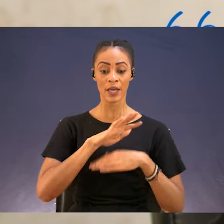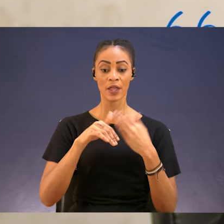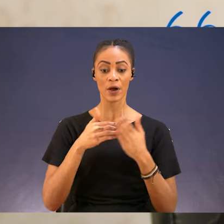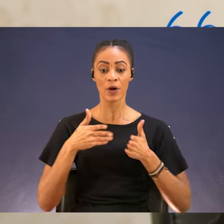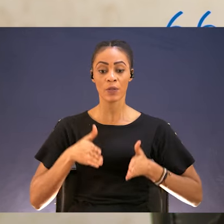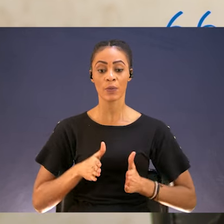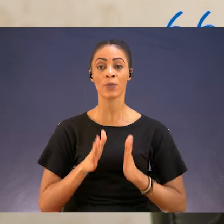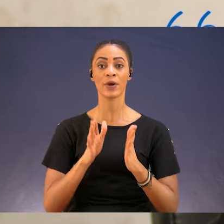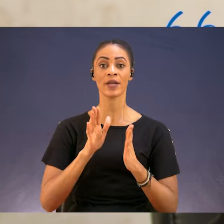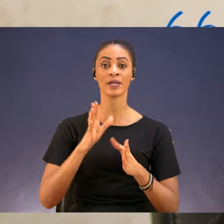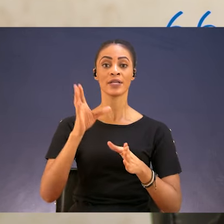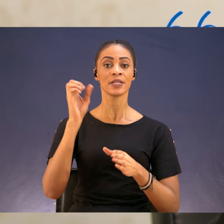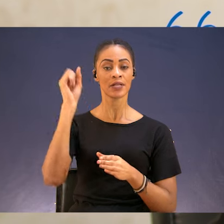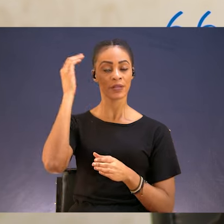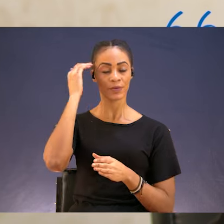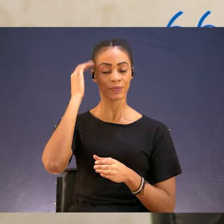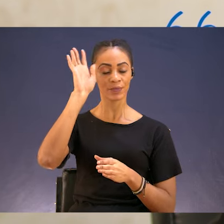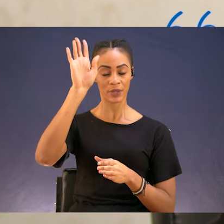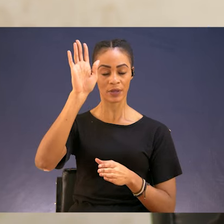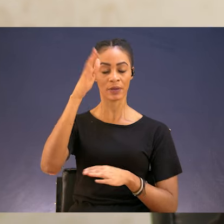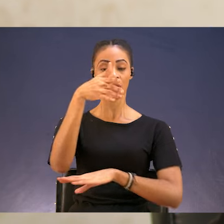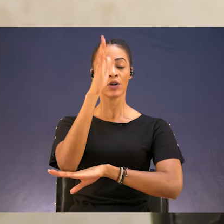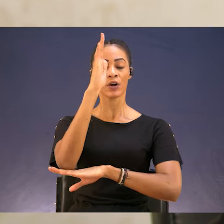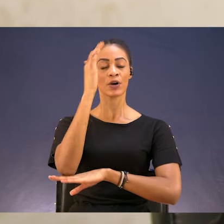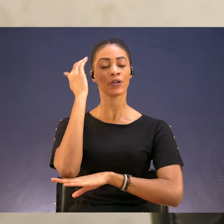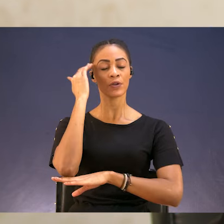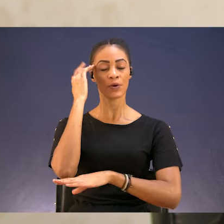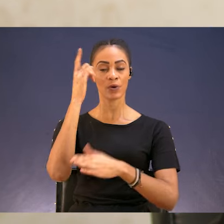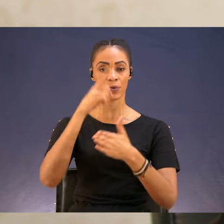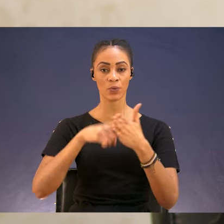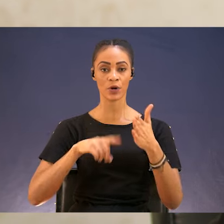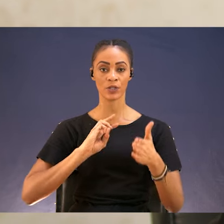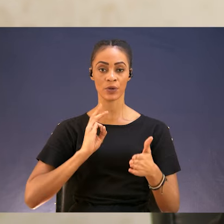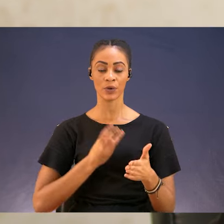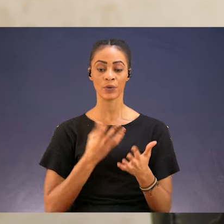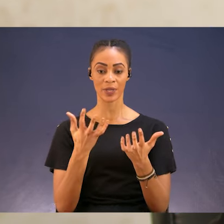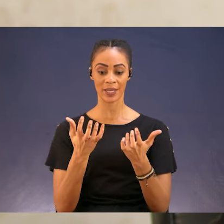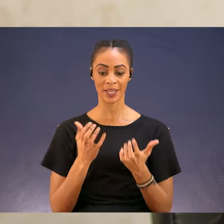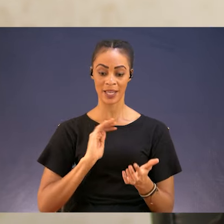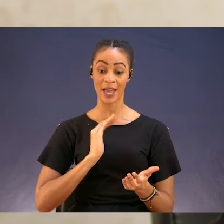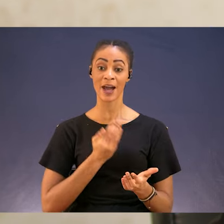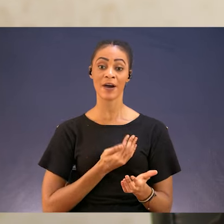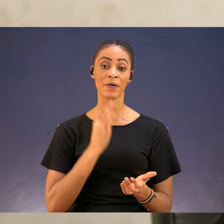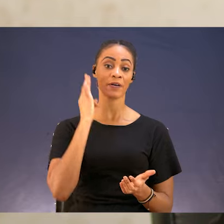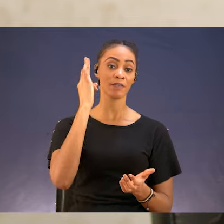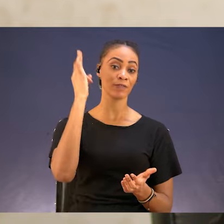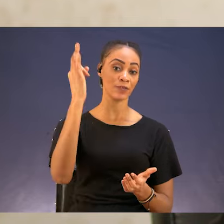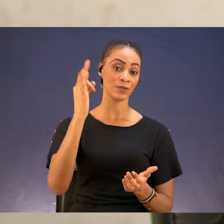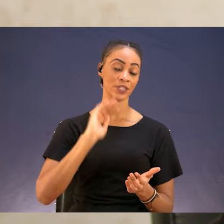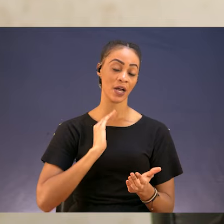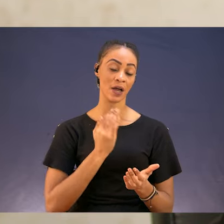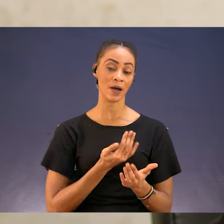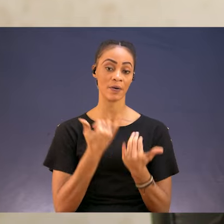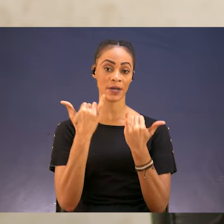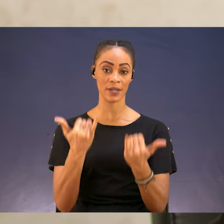In all your ways, acknowledging he will direct your paths. The Lord knows what we need. The Lord knows our future. The Lord